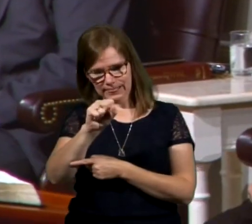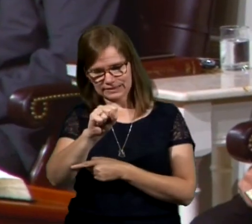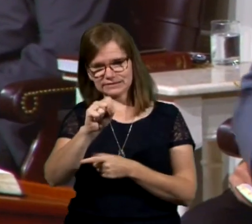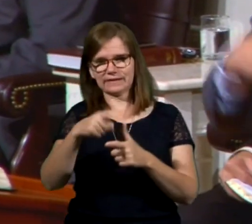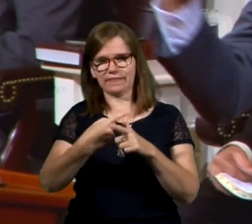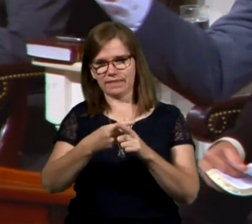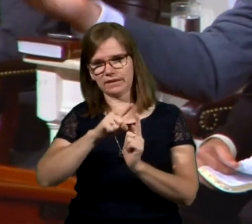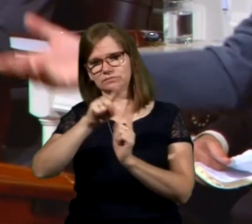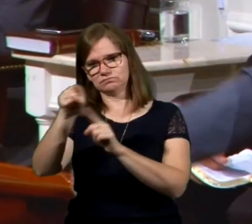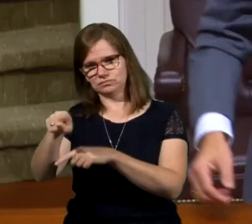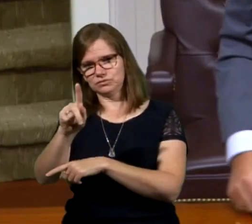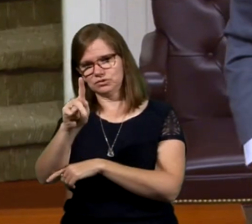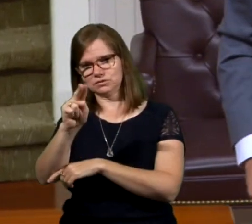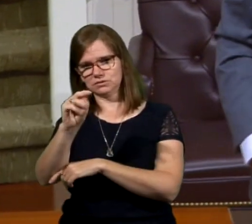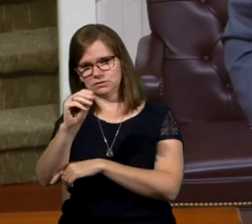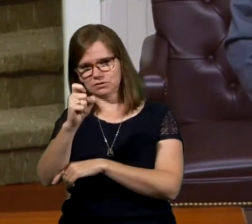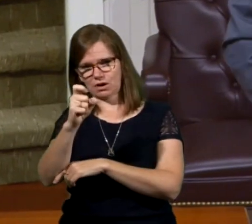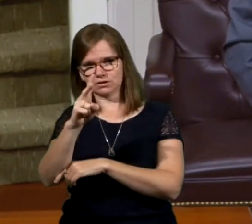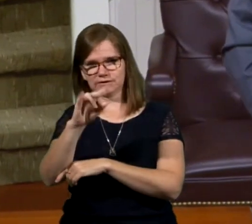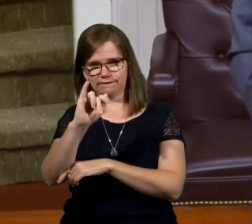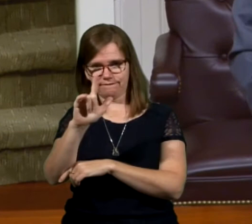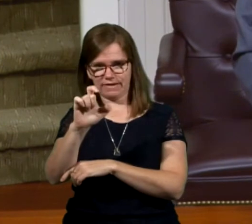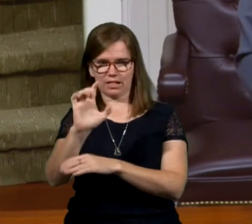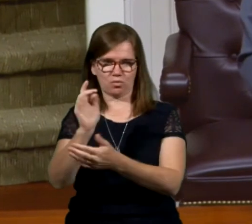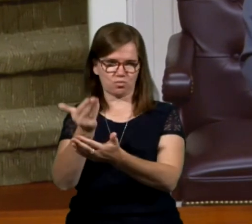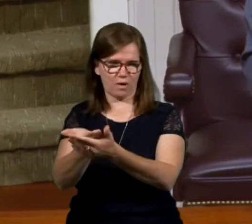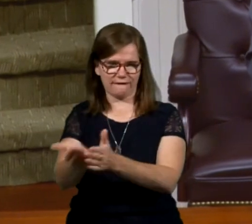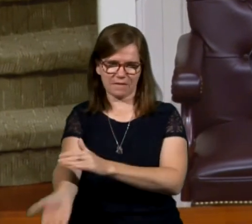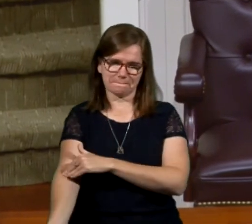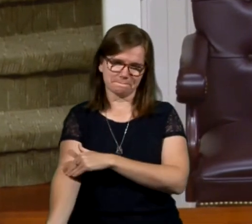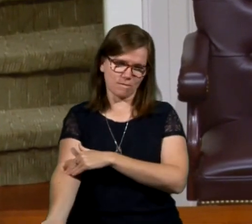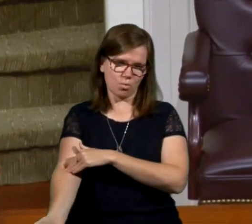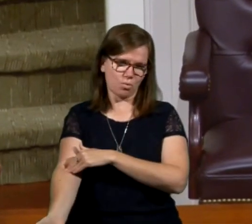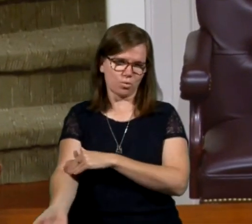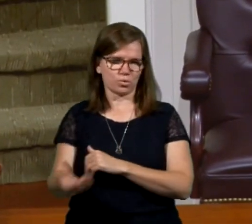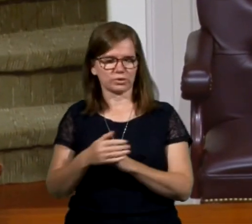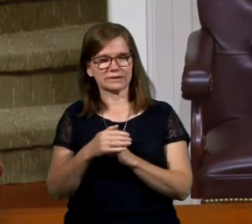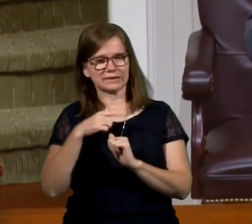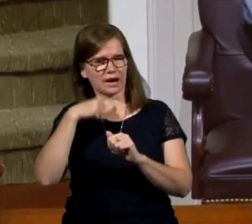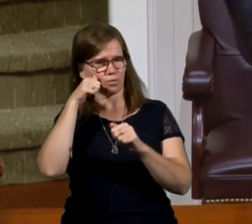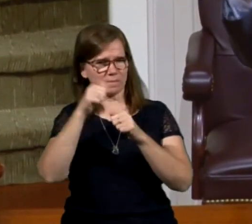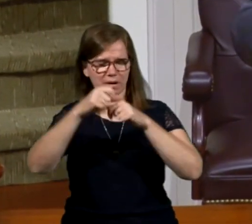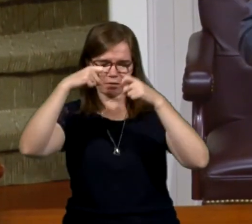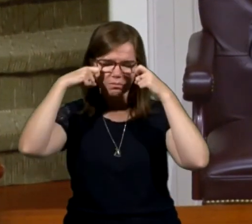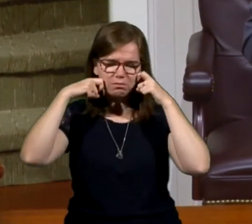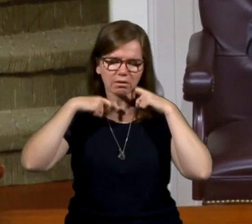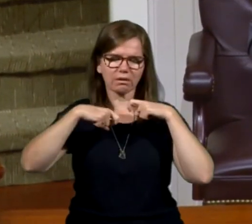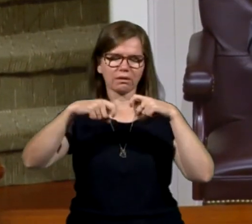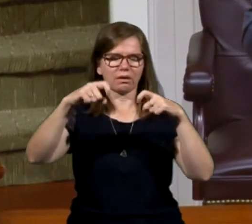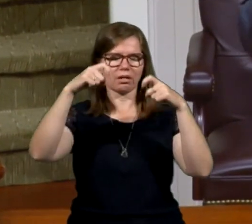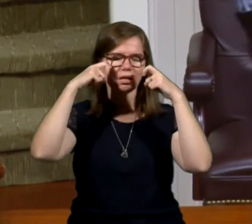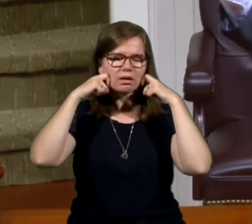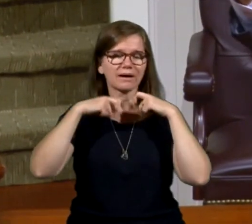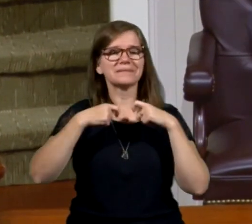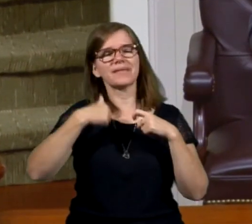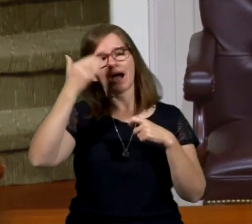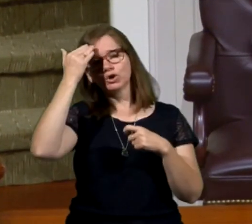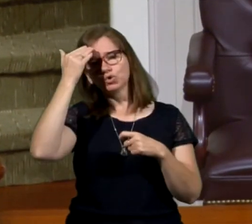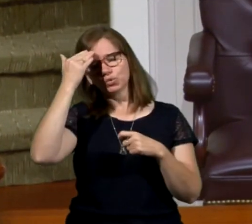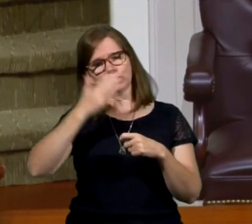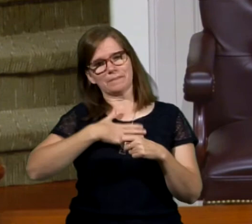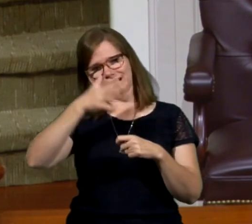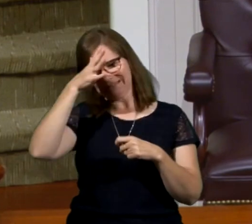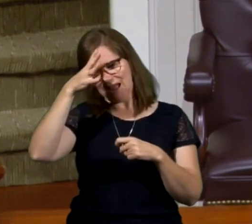Knoxville to get there in the wee hours of the morning. And I remember just bawling. I mean, I knew my dad